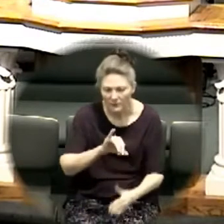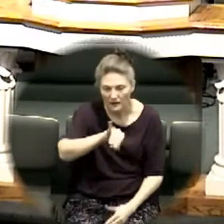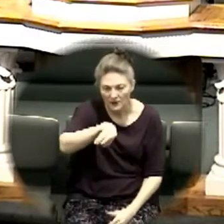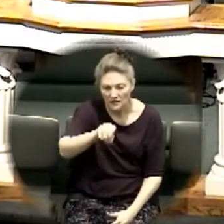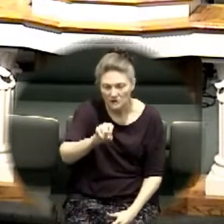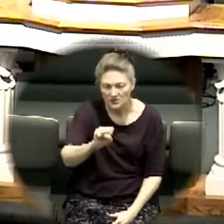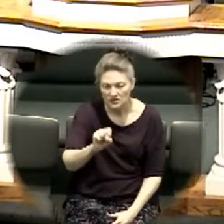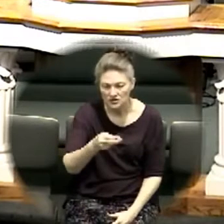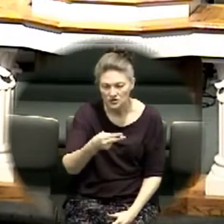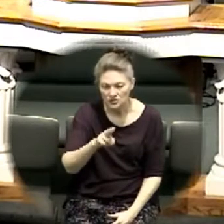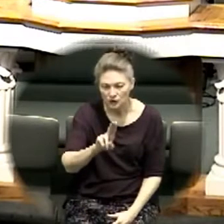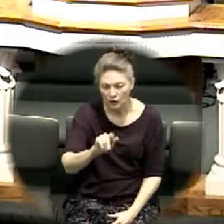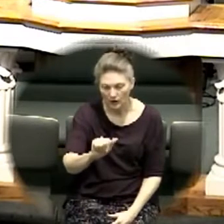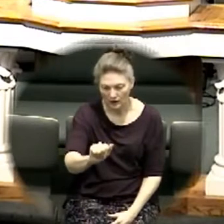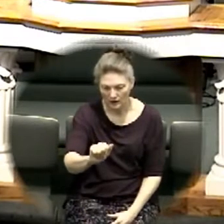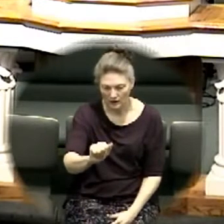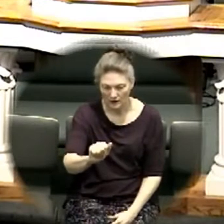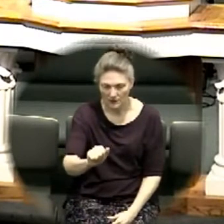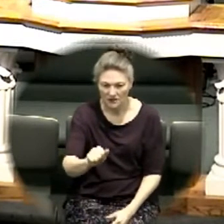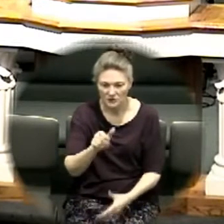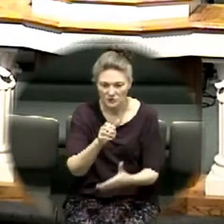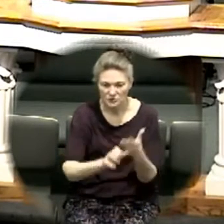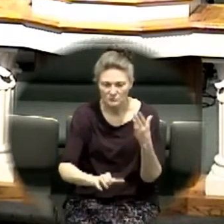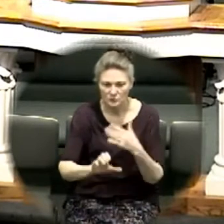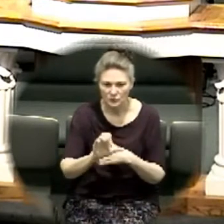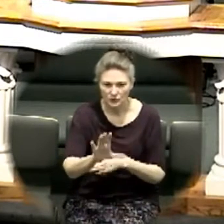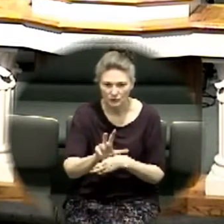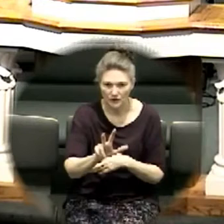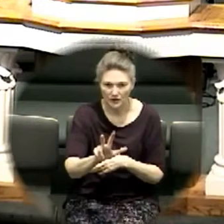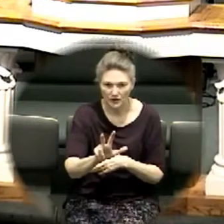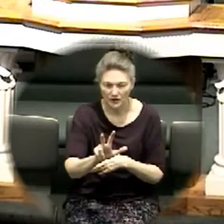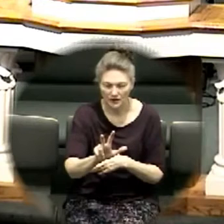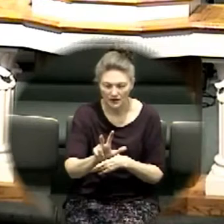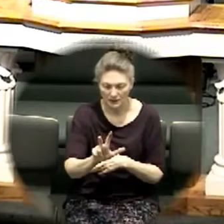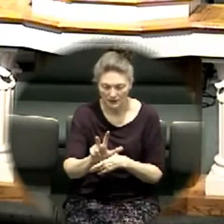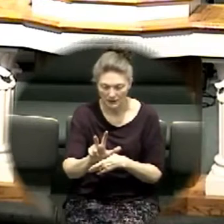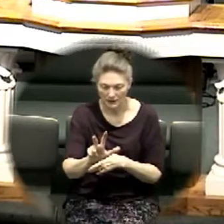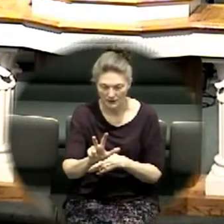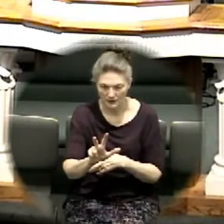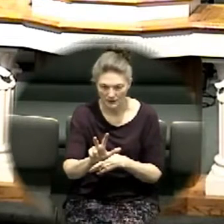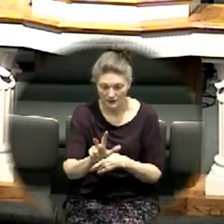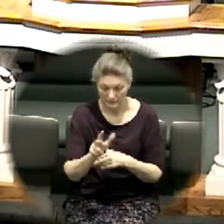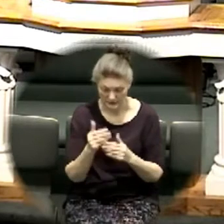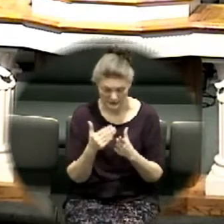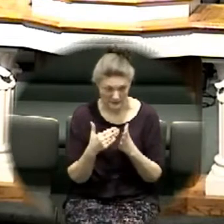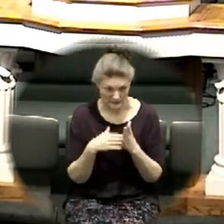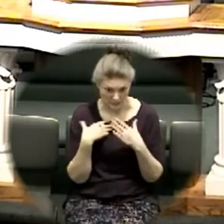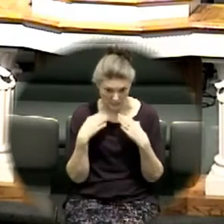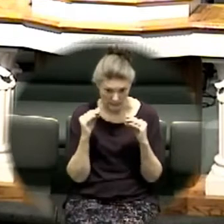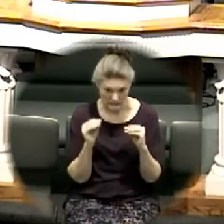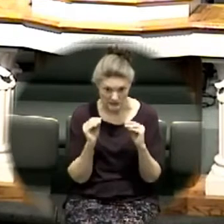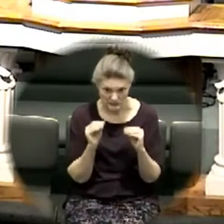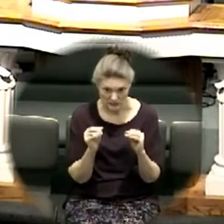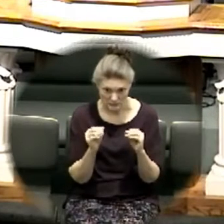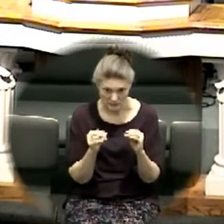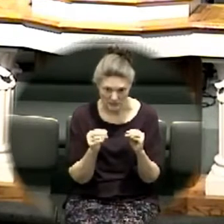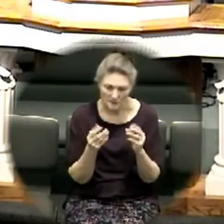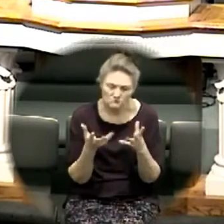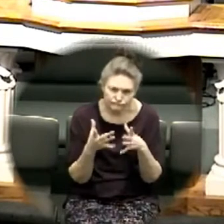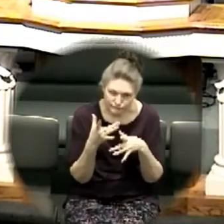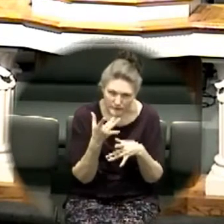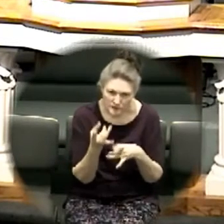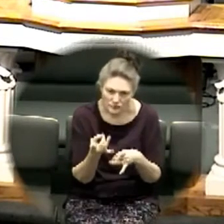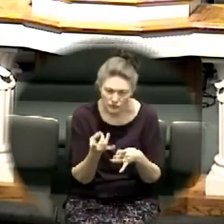this this lesson that i'm going to teach today is uh kind of